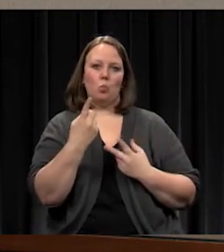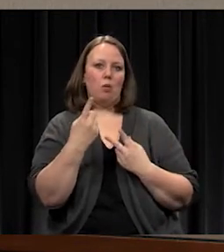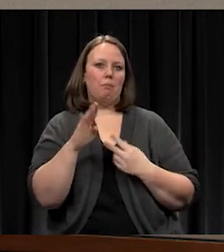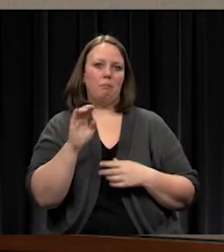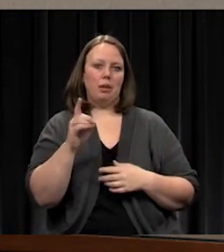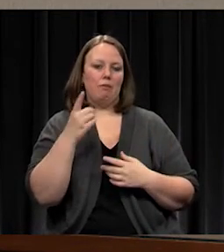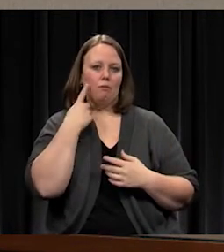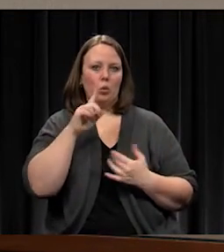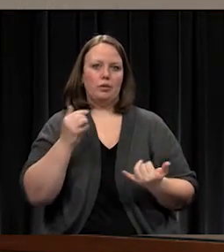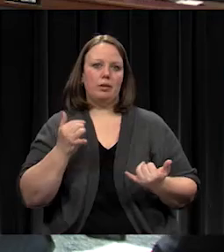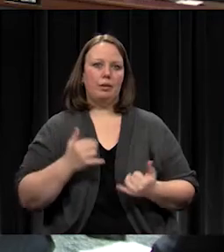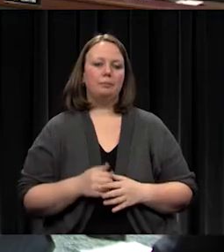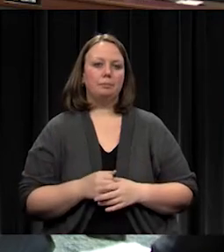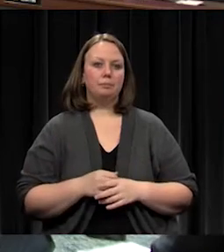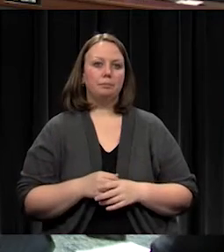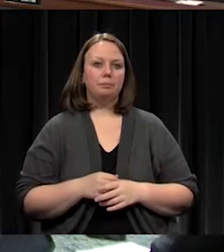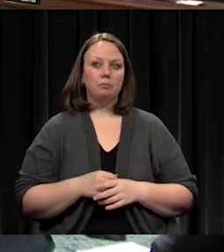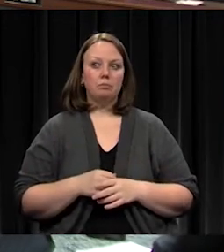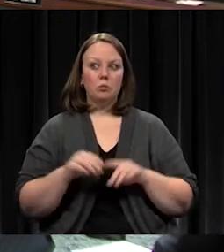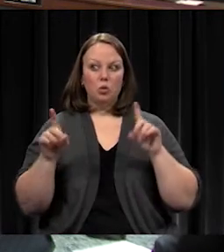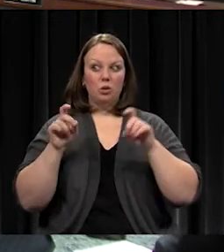Any questions regarding that?